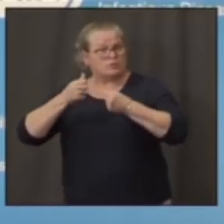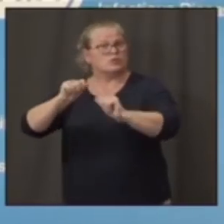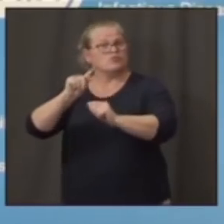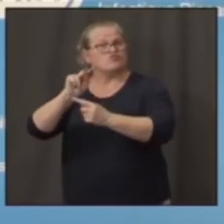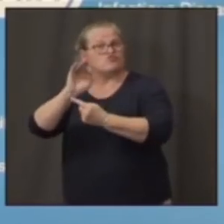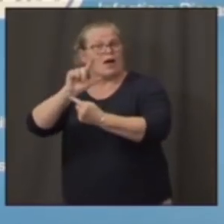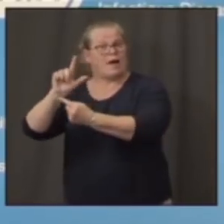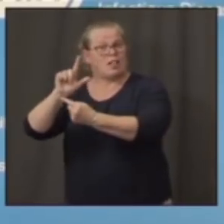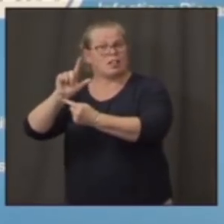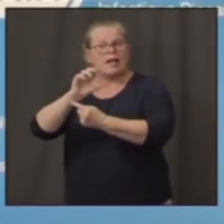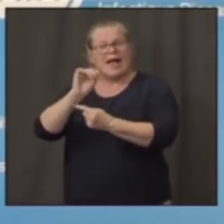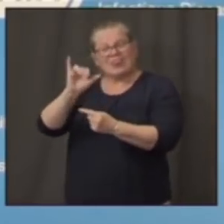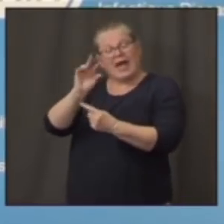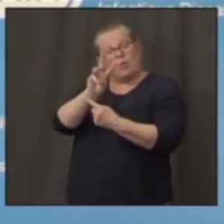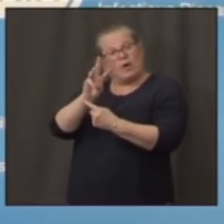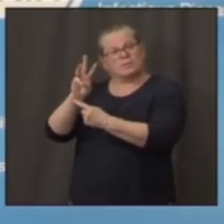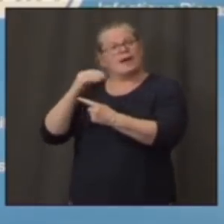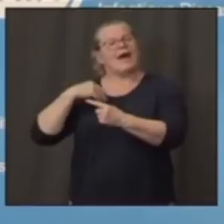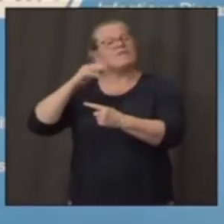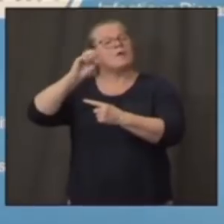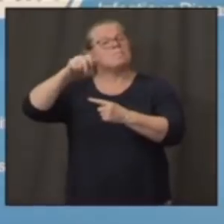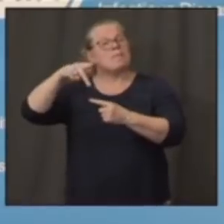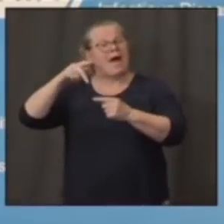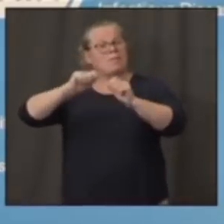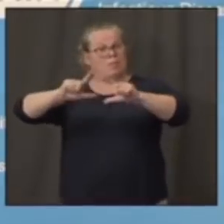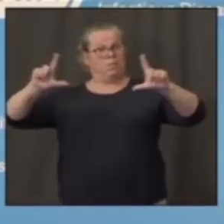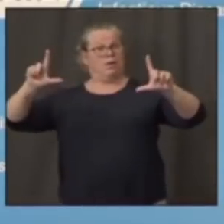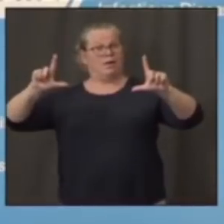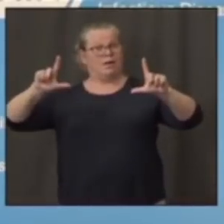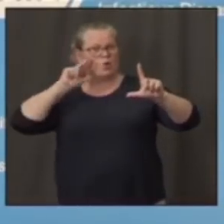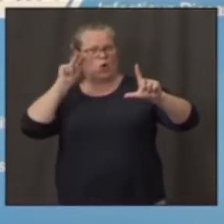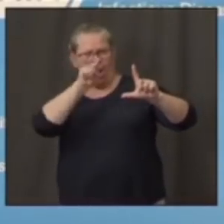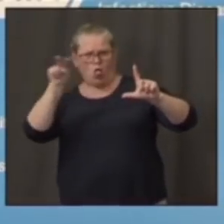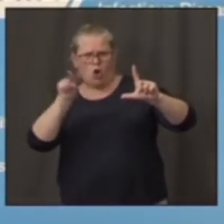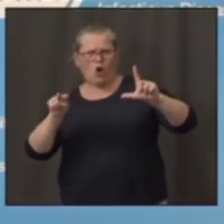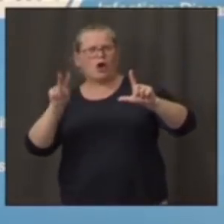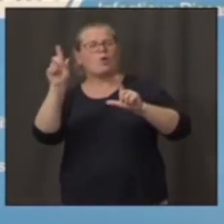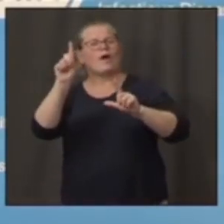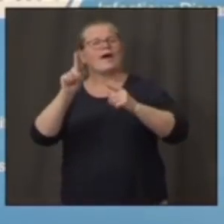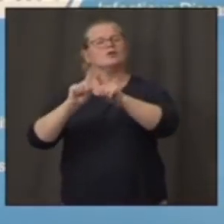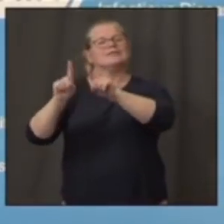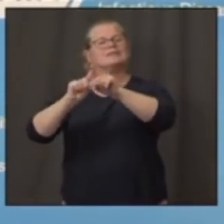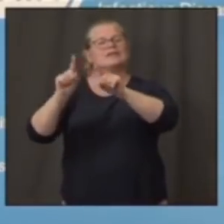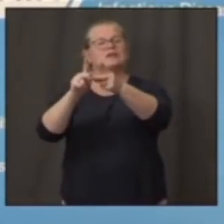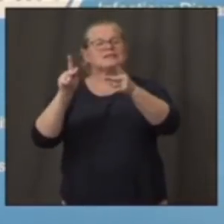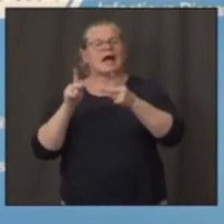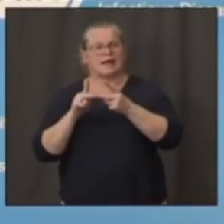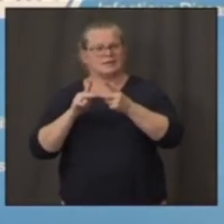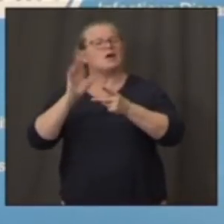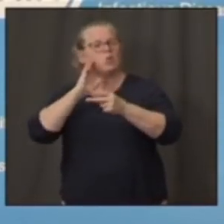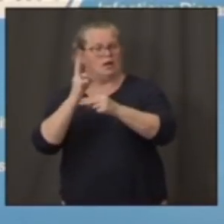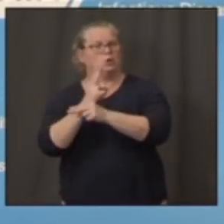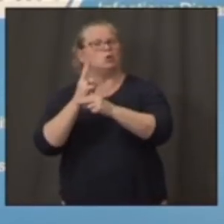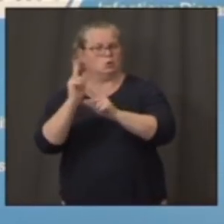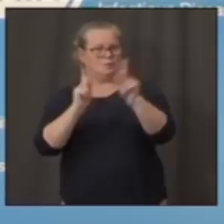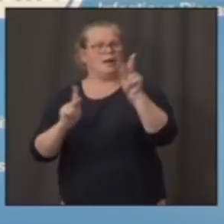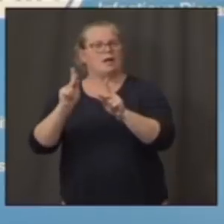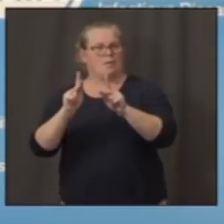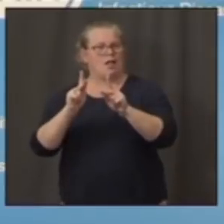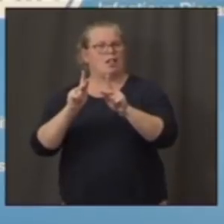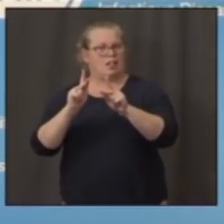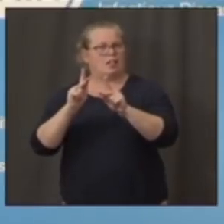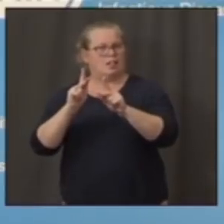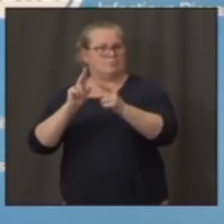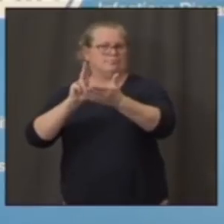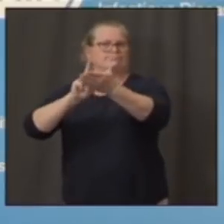that's in that website that shows you all the different sites that will be enrolling individuals. So the answer